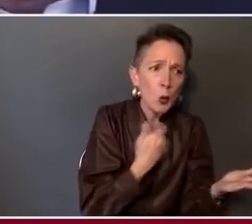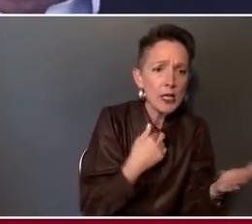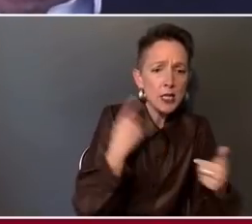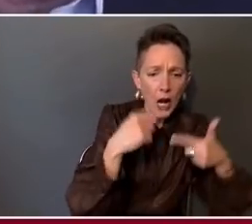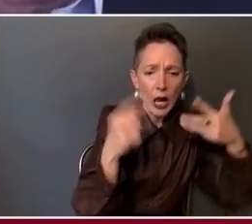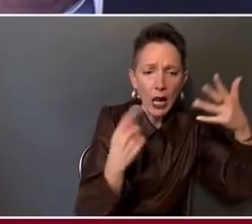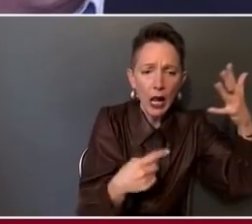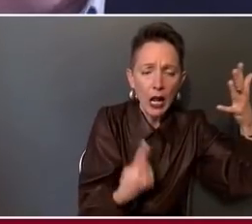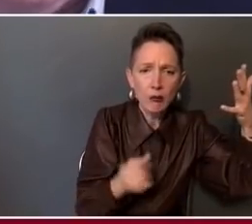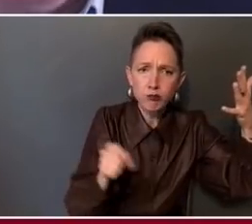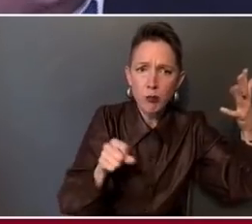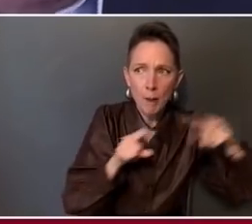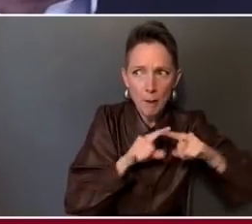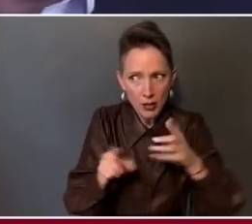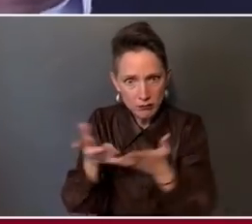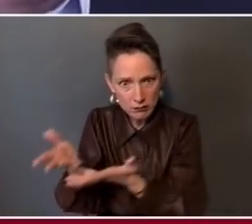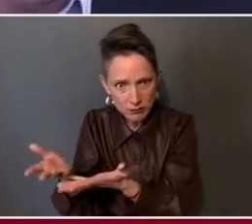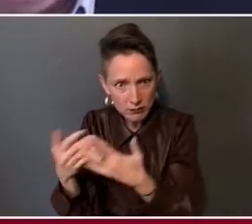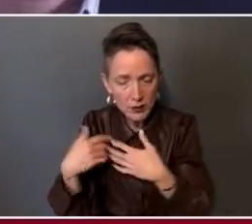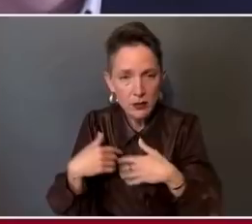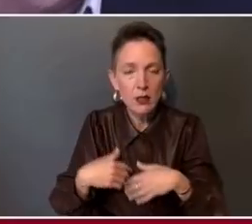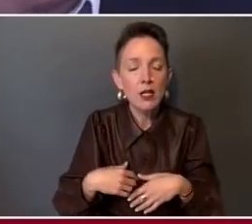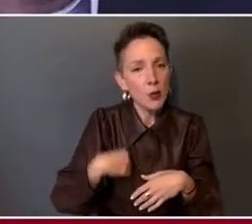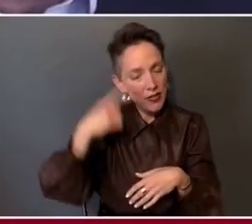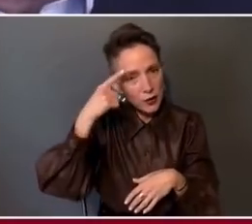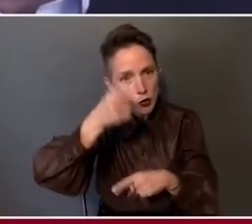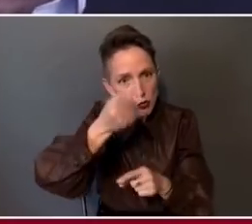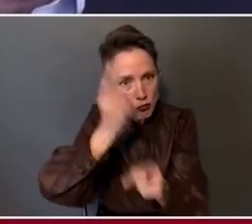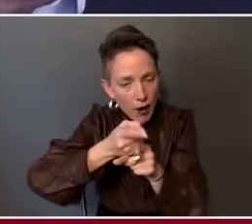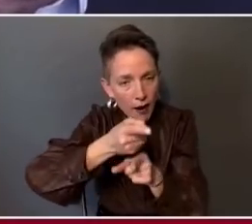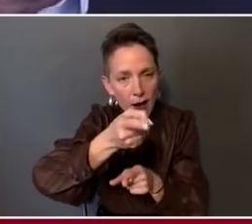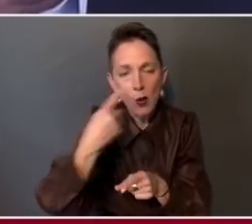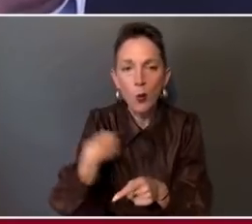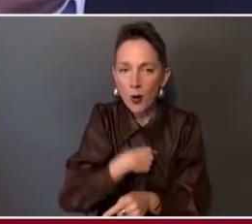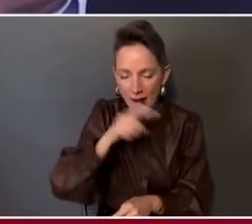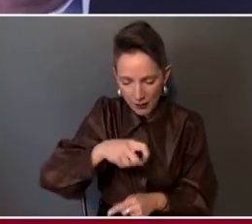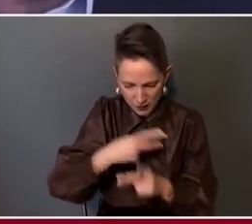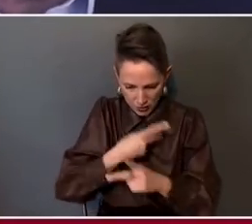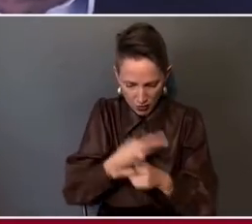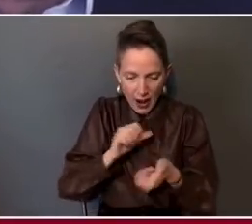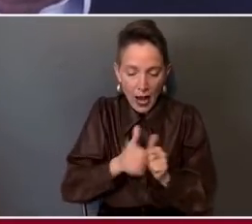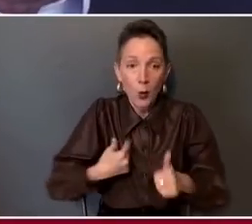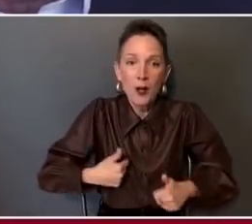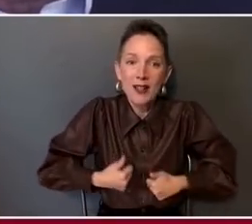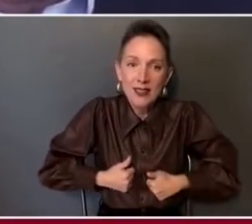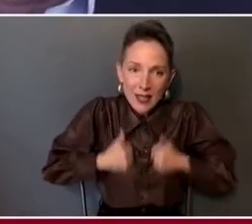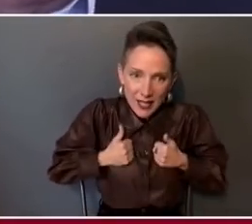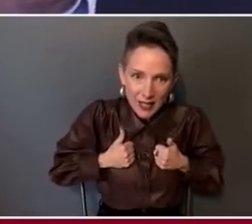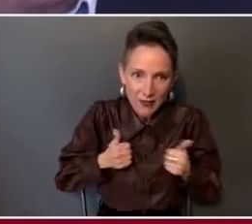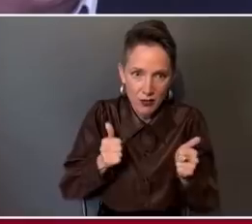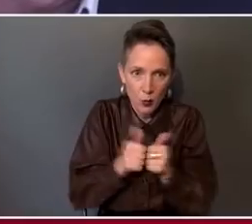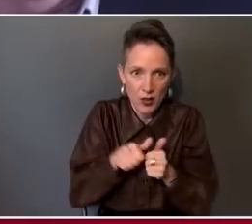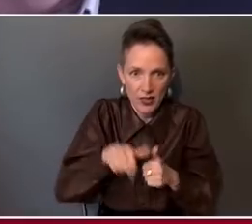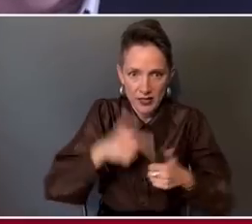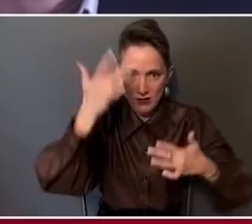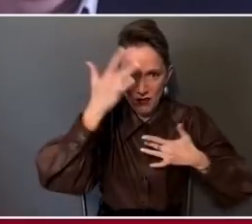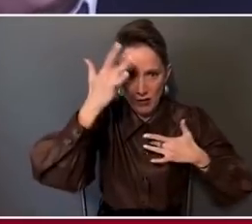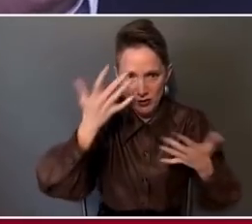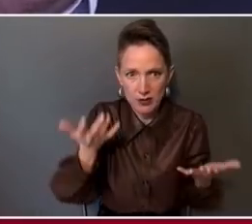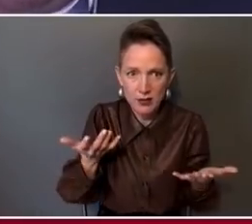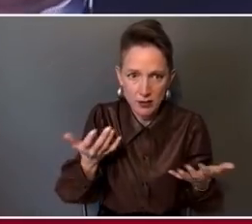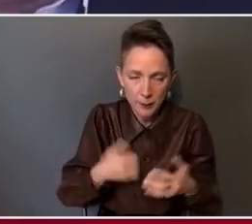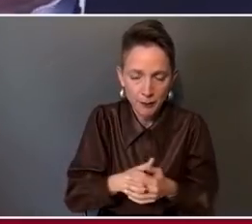things. And so I think you're right. One of the things we have to do is come to grips with how do we live with this virus? What are the risks we accept?